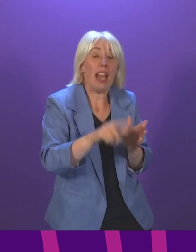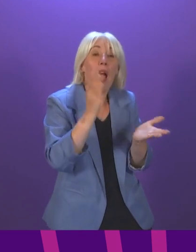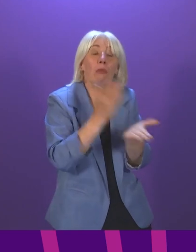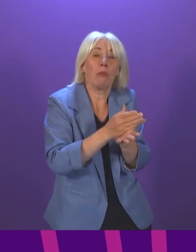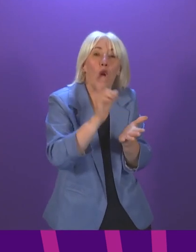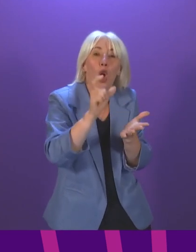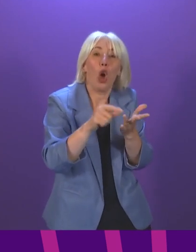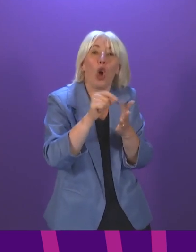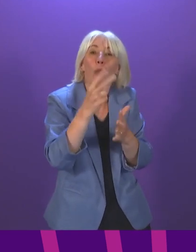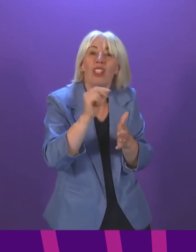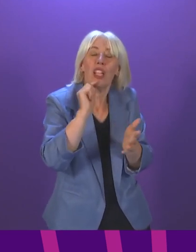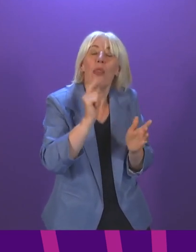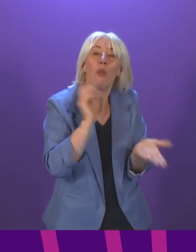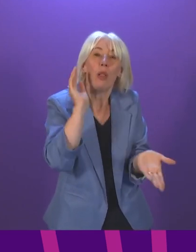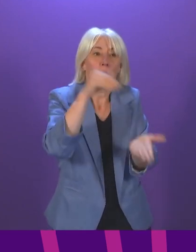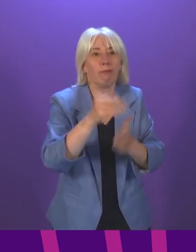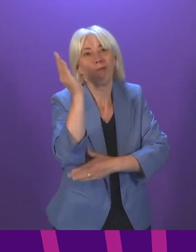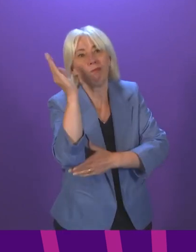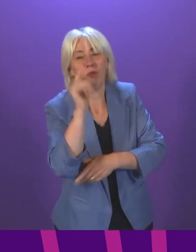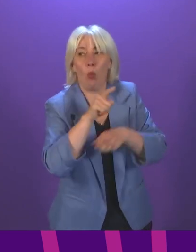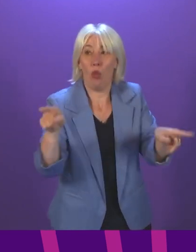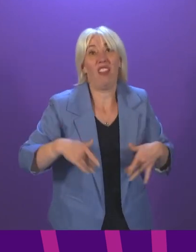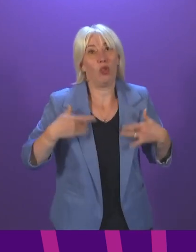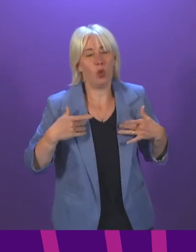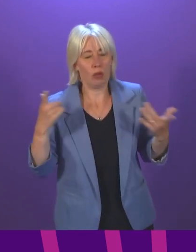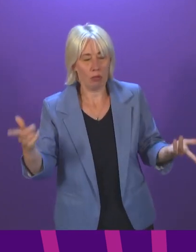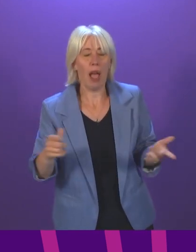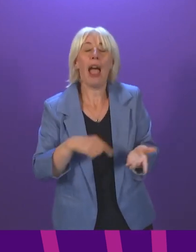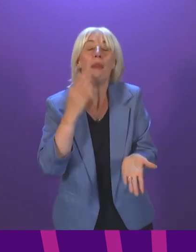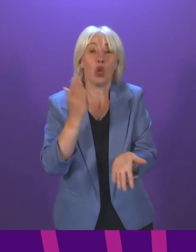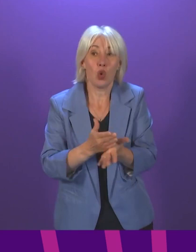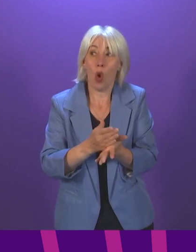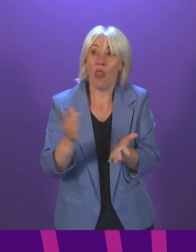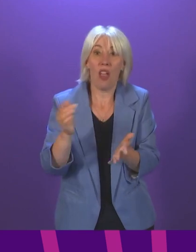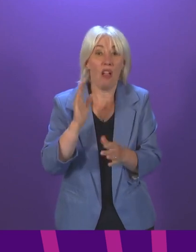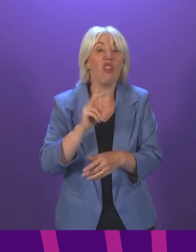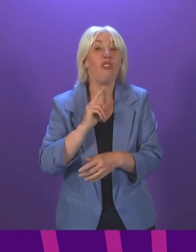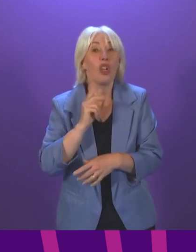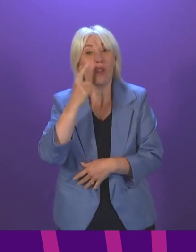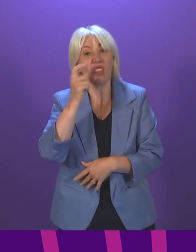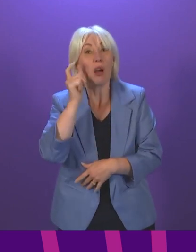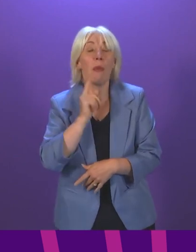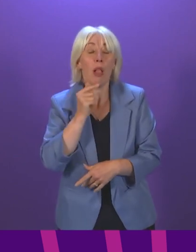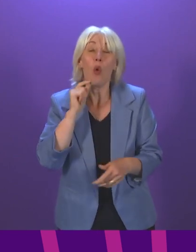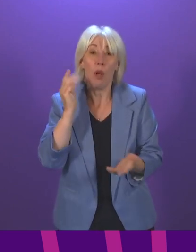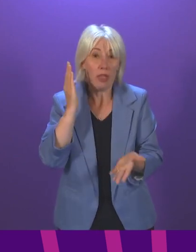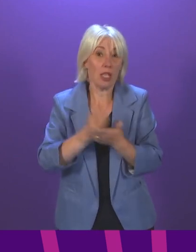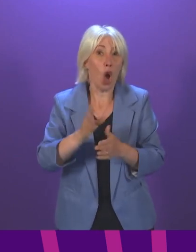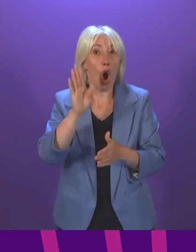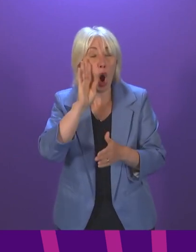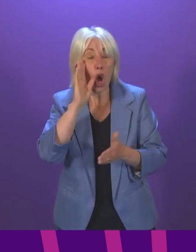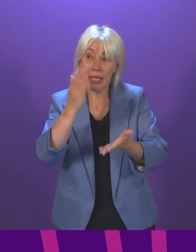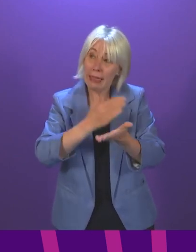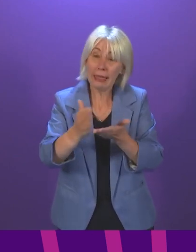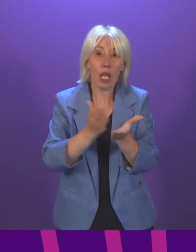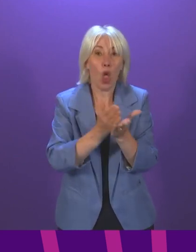opportunity from young people across Scotland to take part in that, and it will ensure that the voice of children and young people is heard loudly and clearly during the